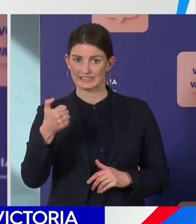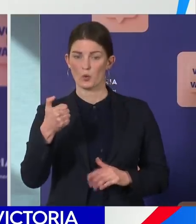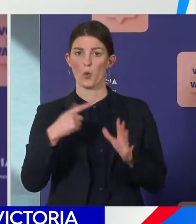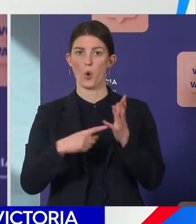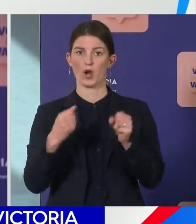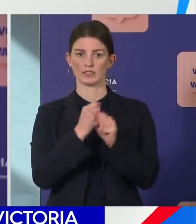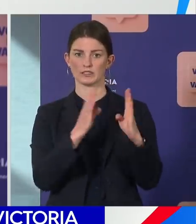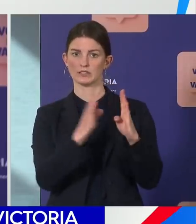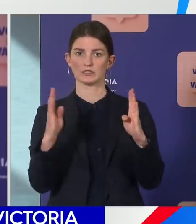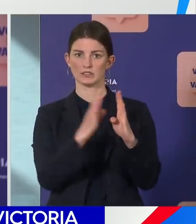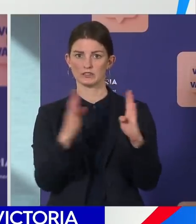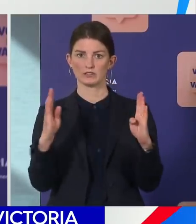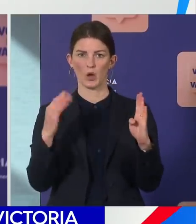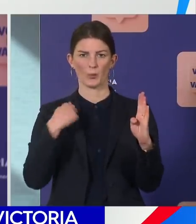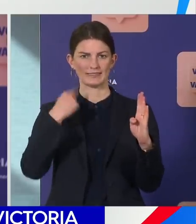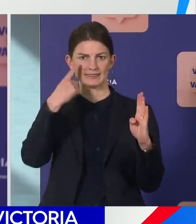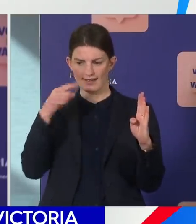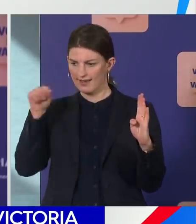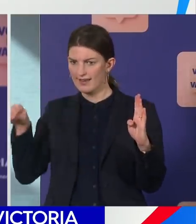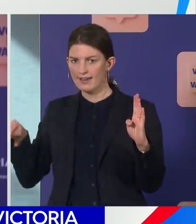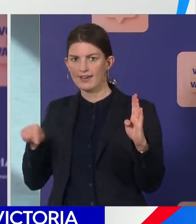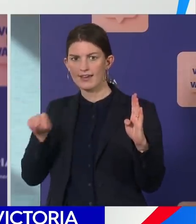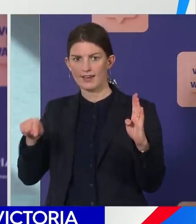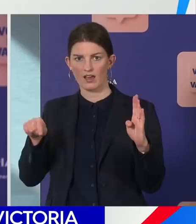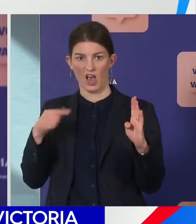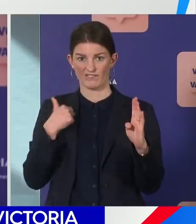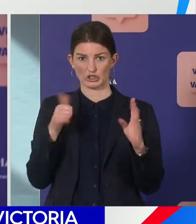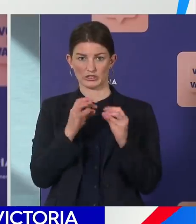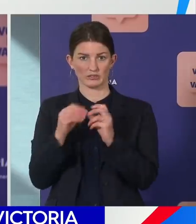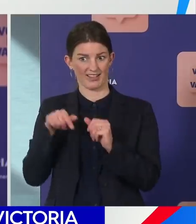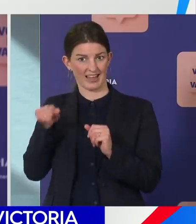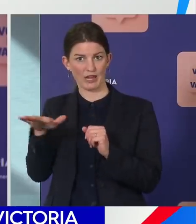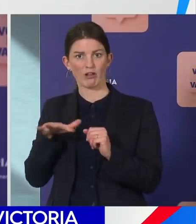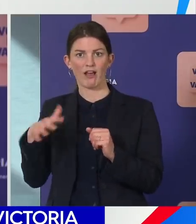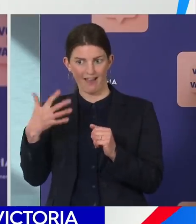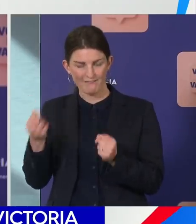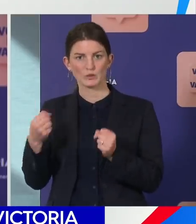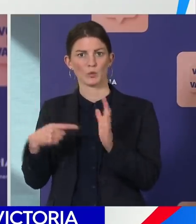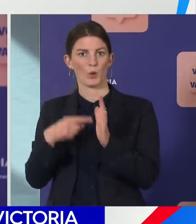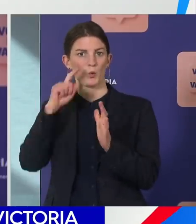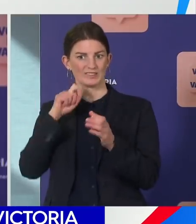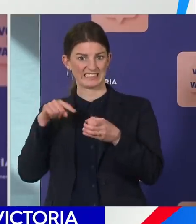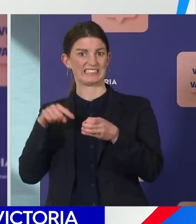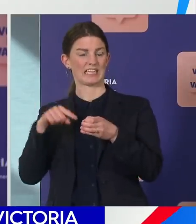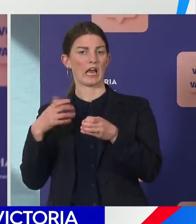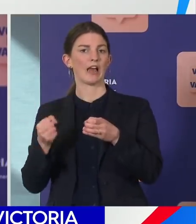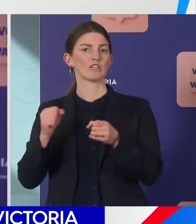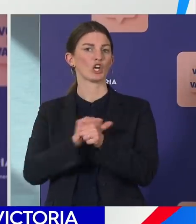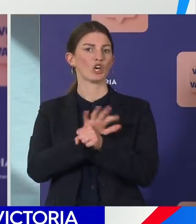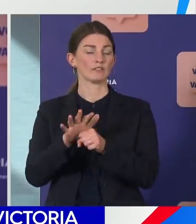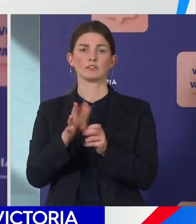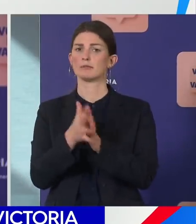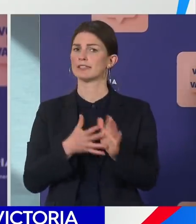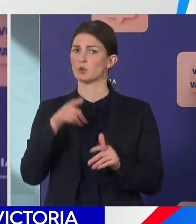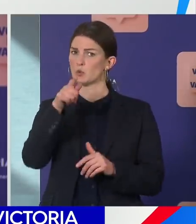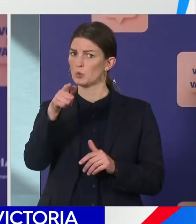wide southern catchment positive wastewater detections. So if you've displayed, even if